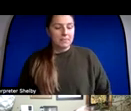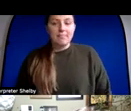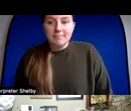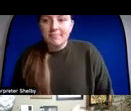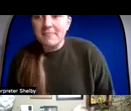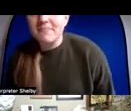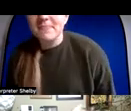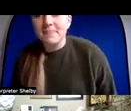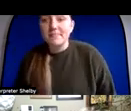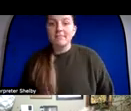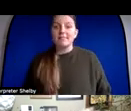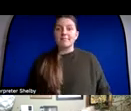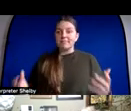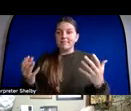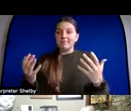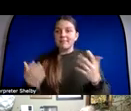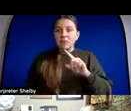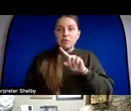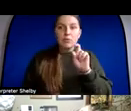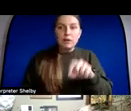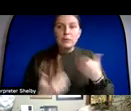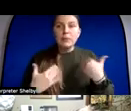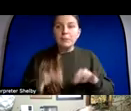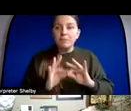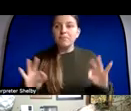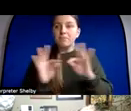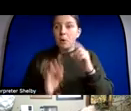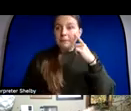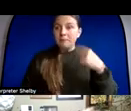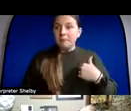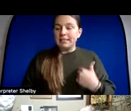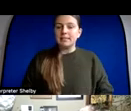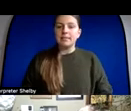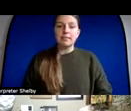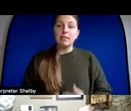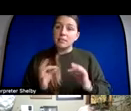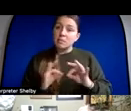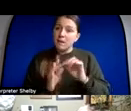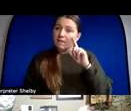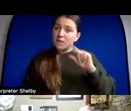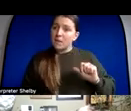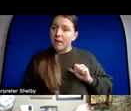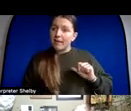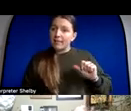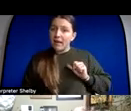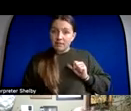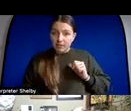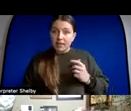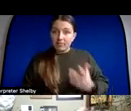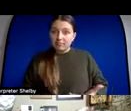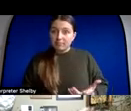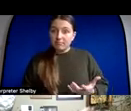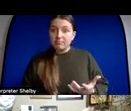questions that are close to my heart because it matters to me that the benefits